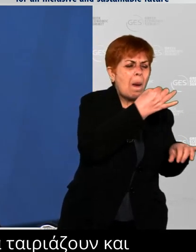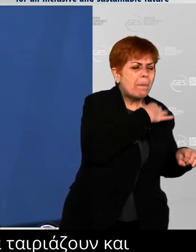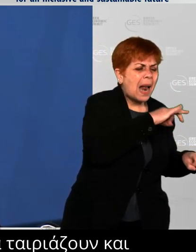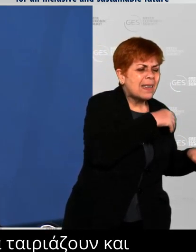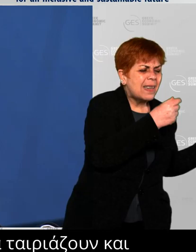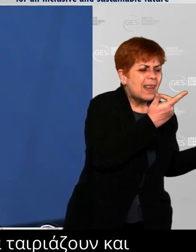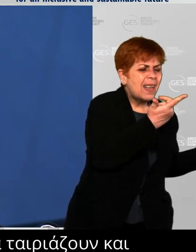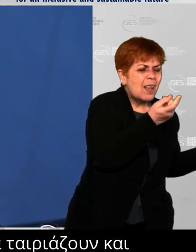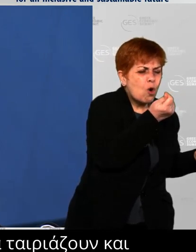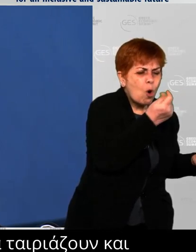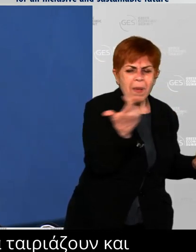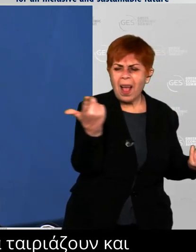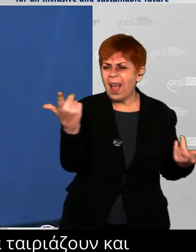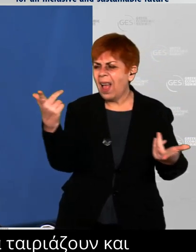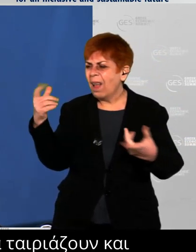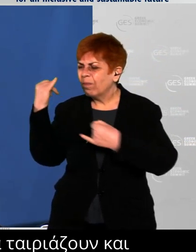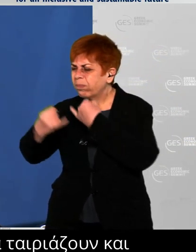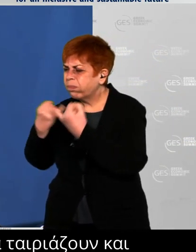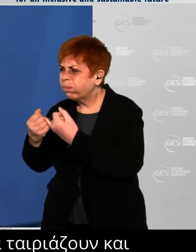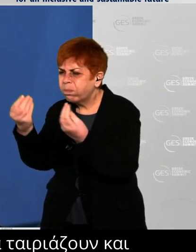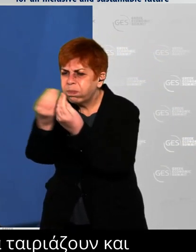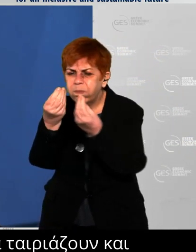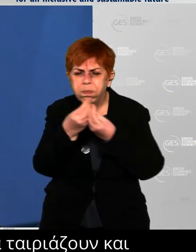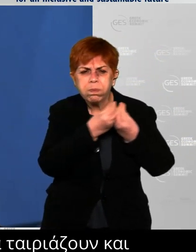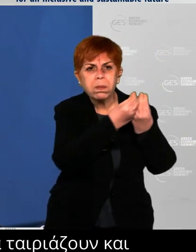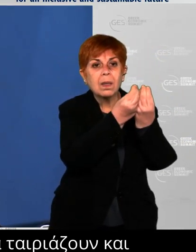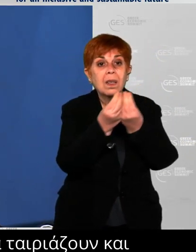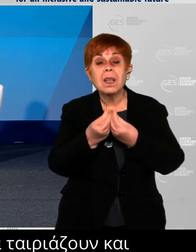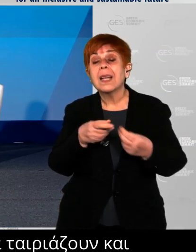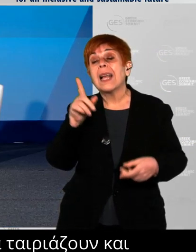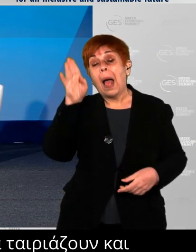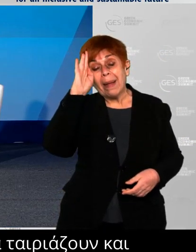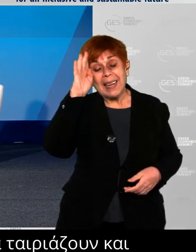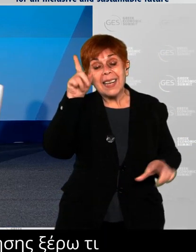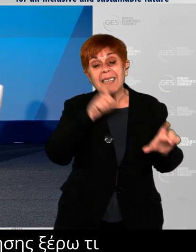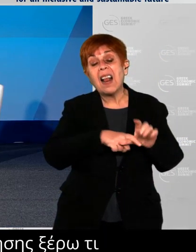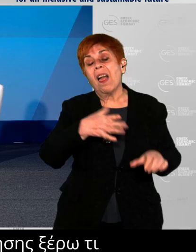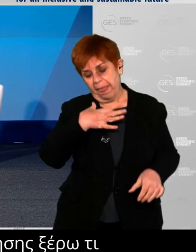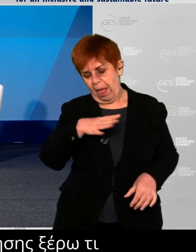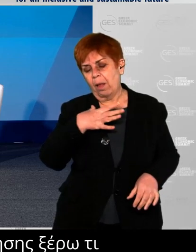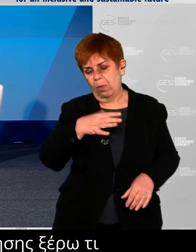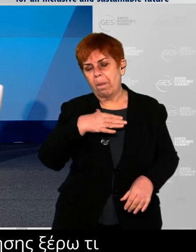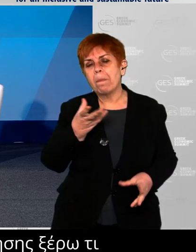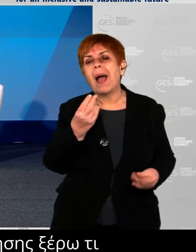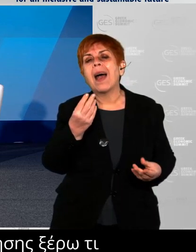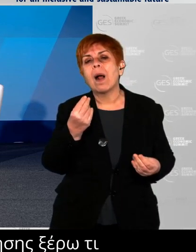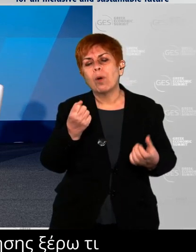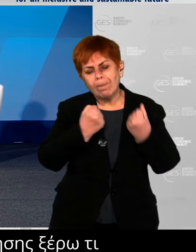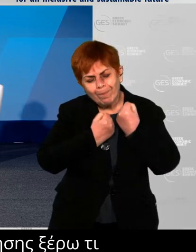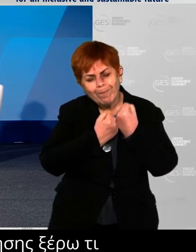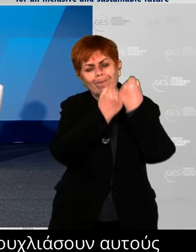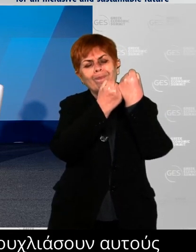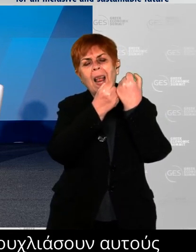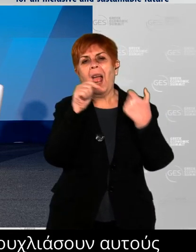that American companies are keen to leverage those resources to help this ERF pool